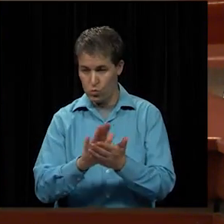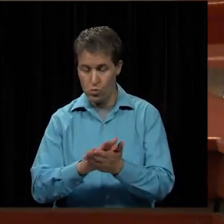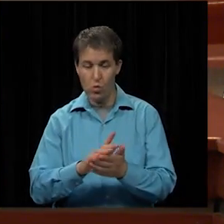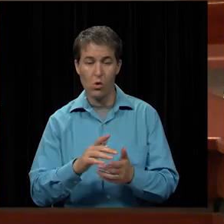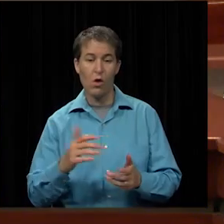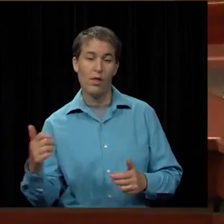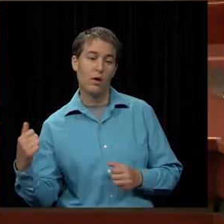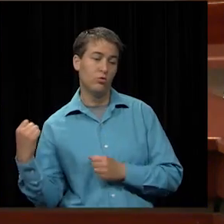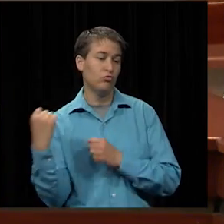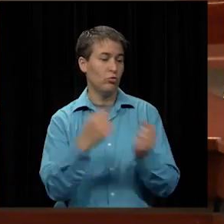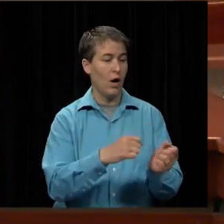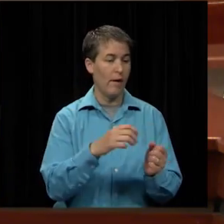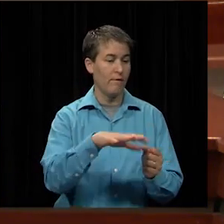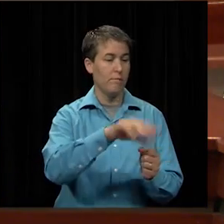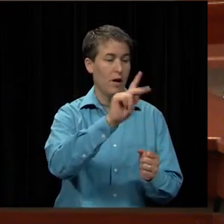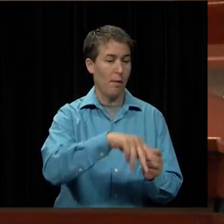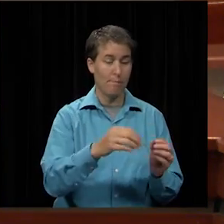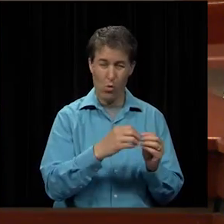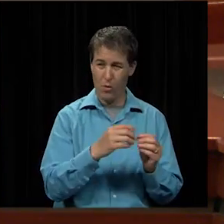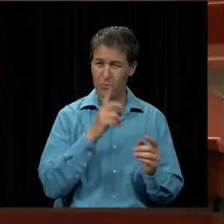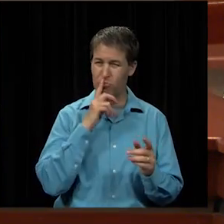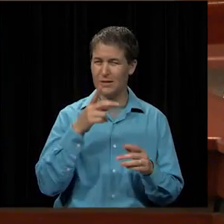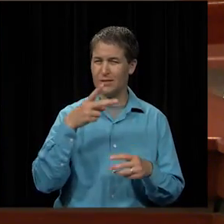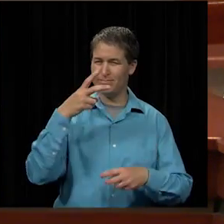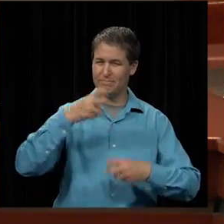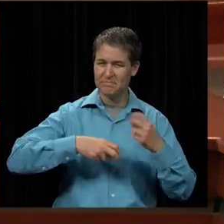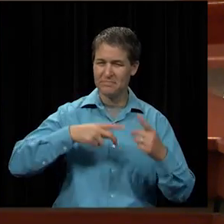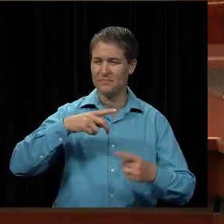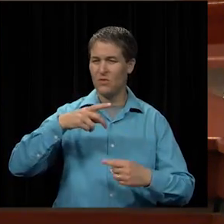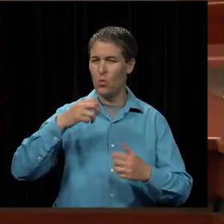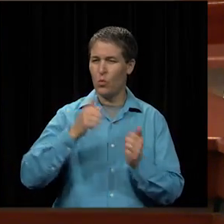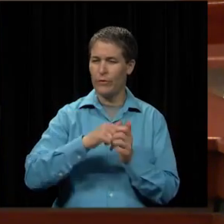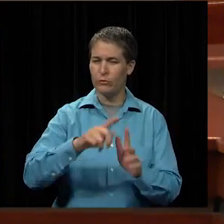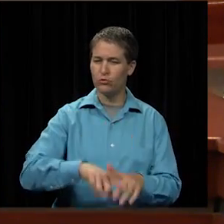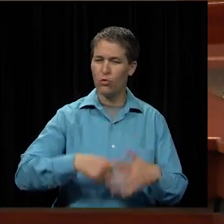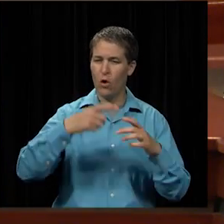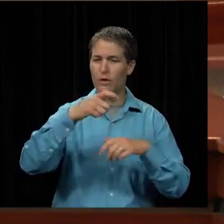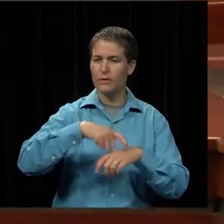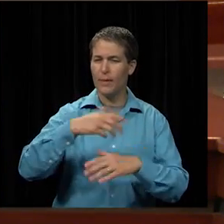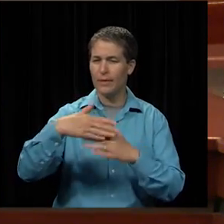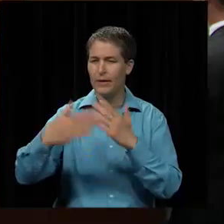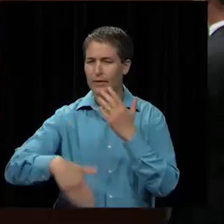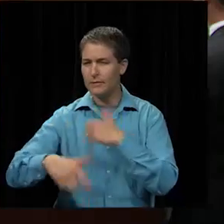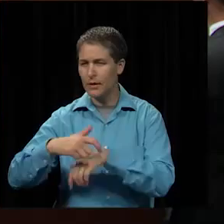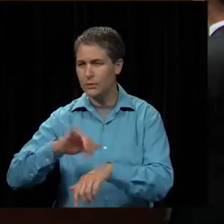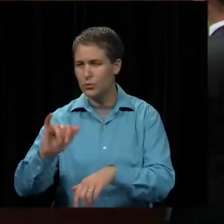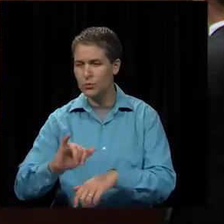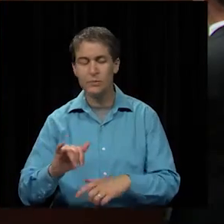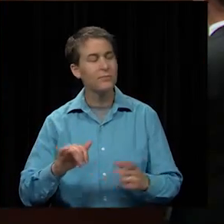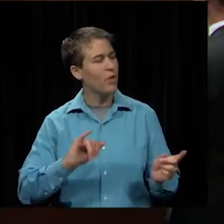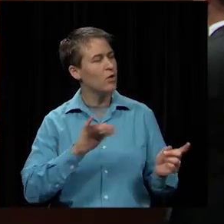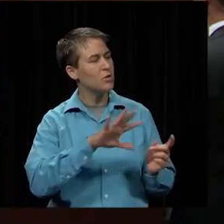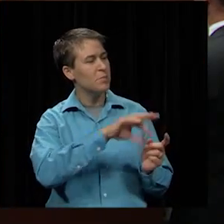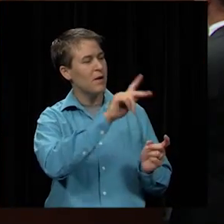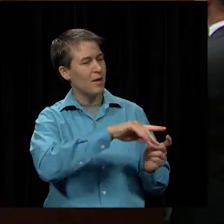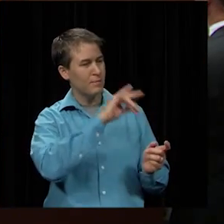really hampers our starting times and ending times significantly in our district and s also you're picking up kids at 6 30 in the morning right